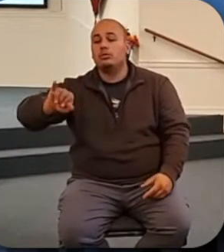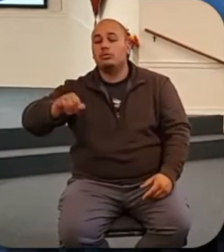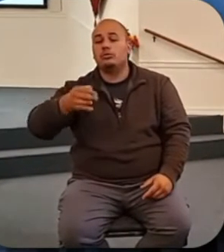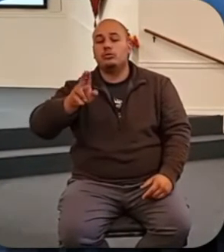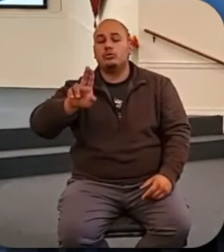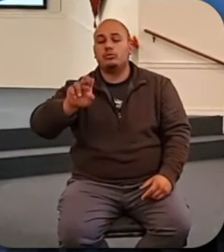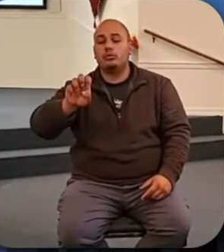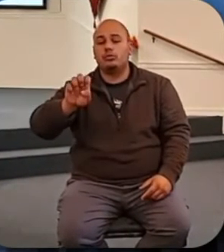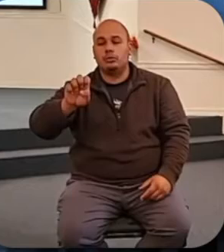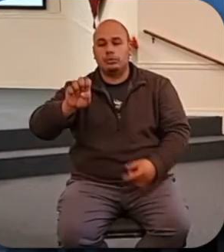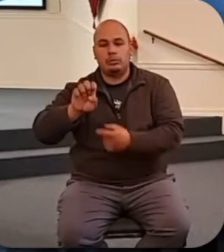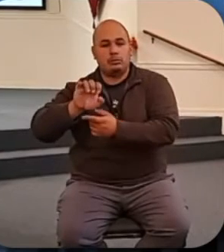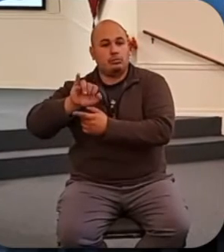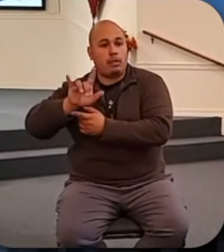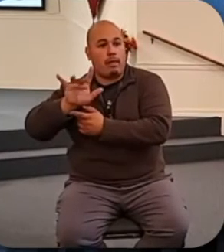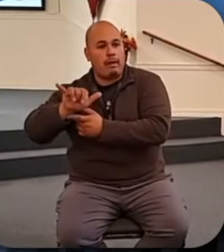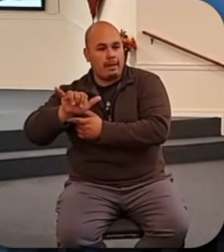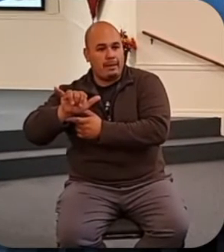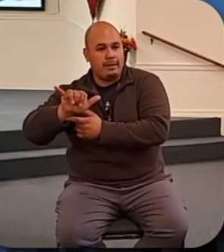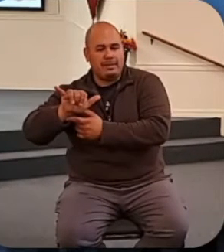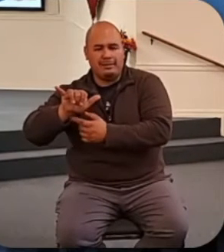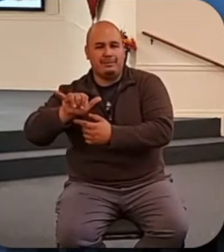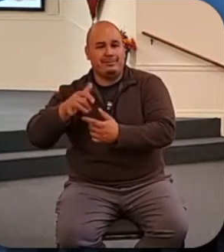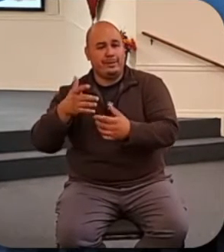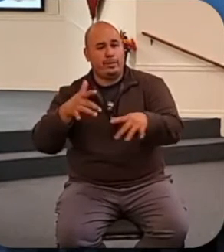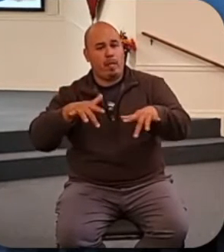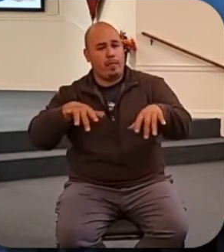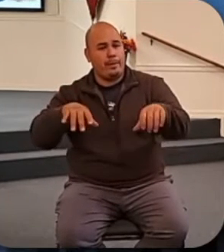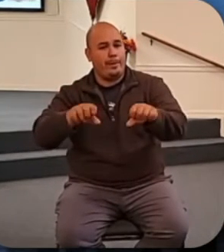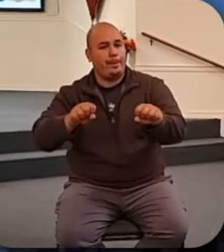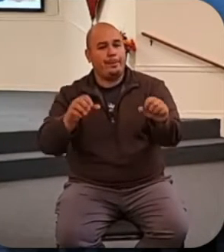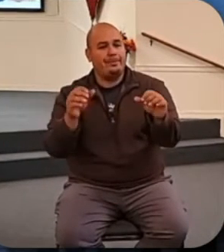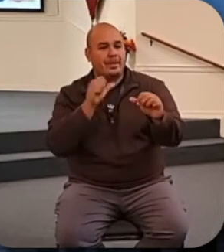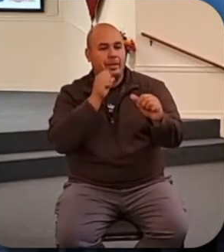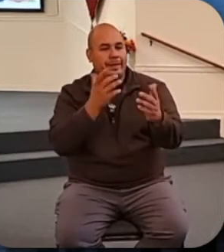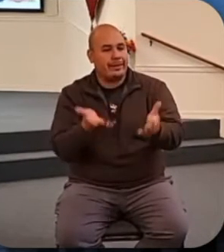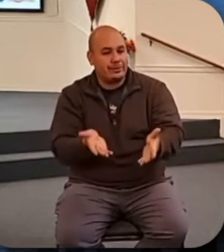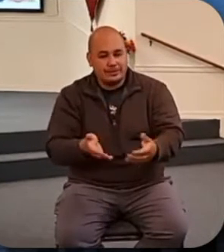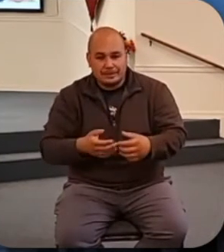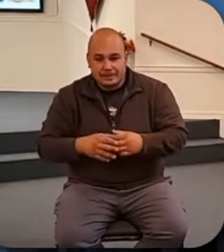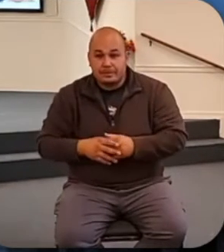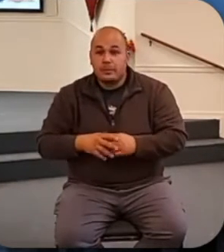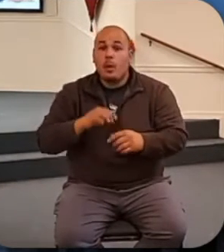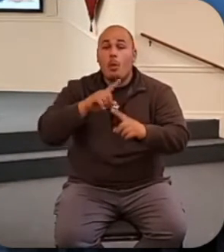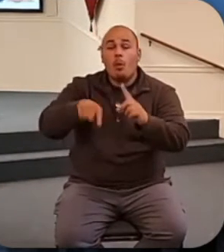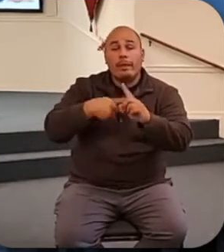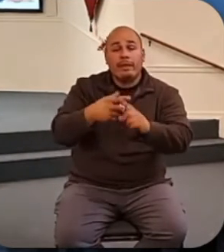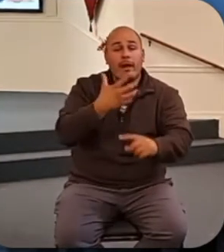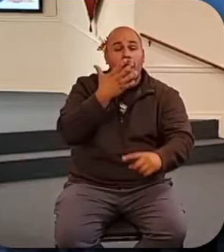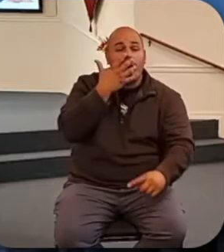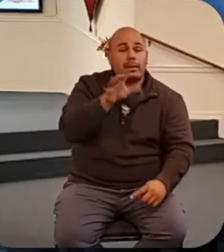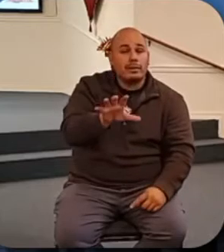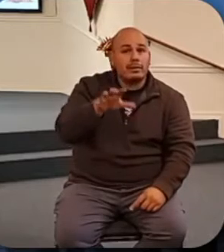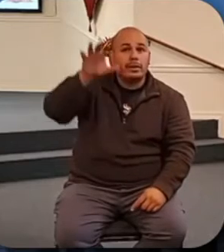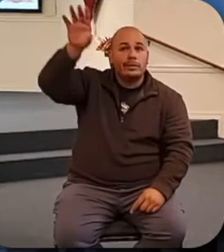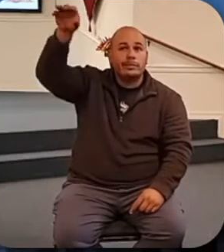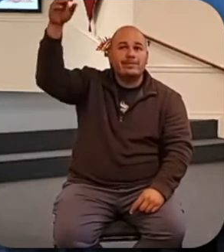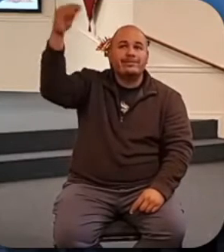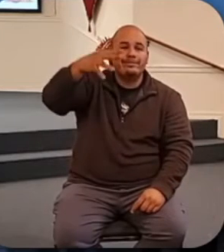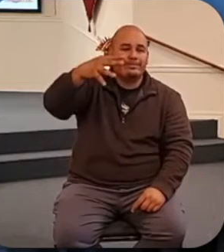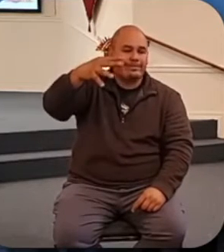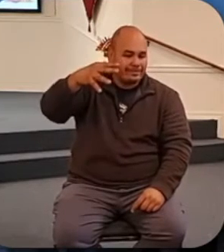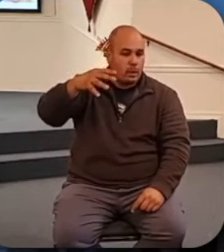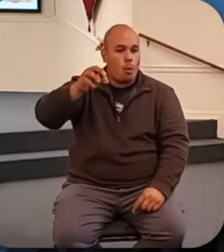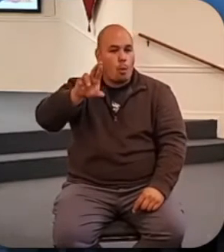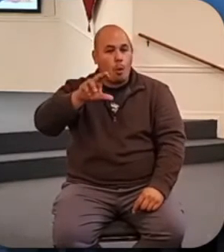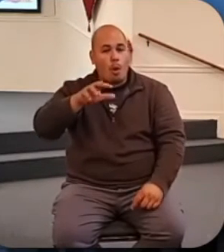most of the flowers are gone. When the sun comes out and gets hot, when that hot wind blows, those